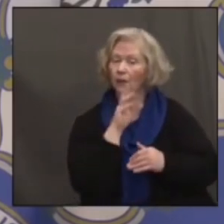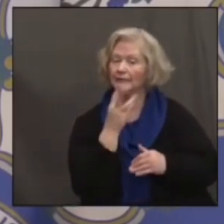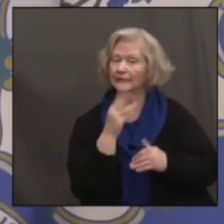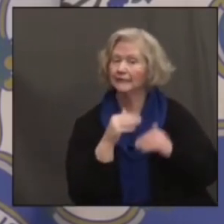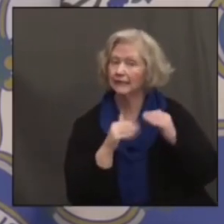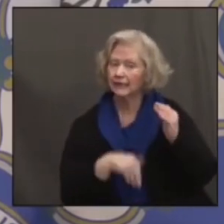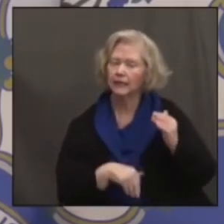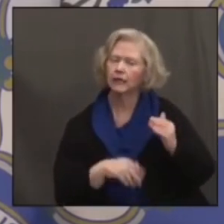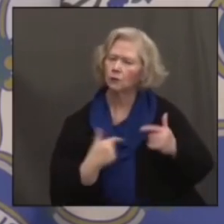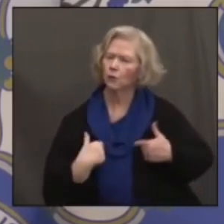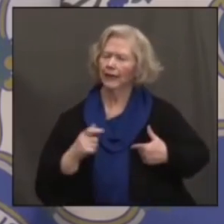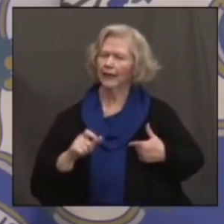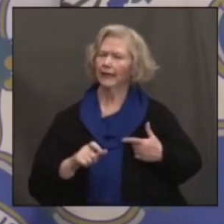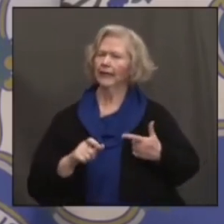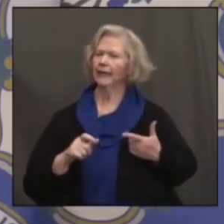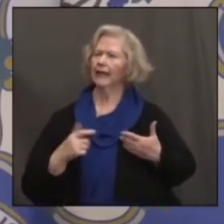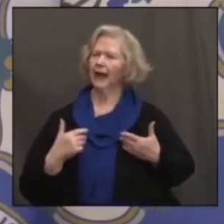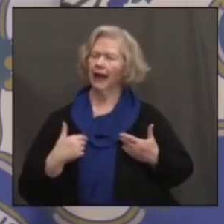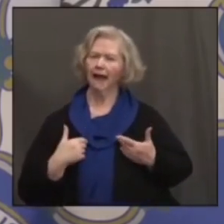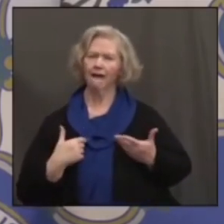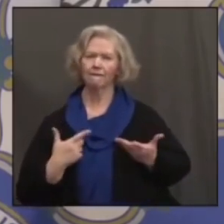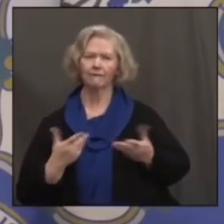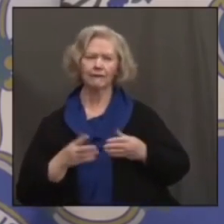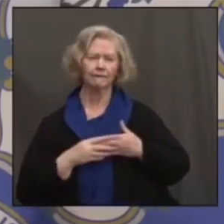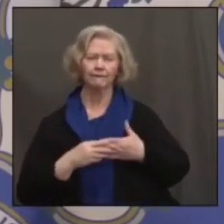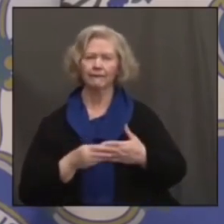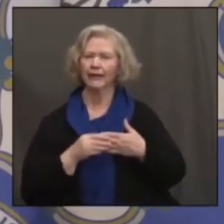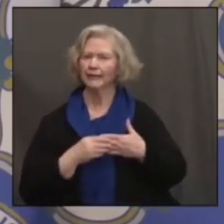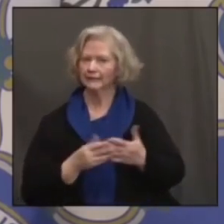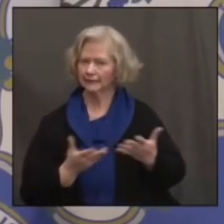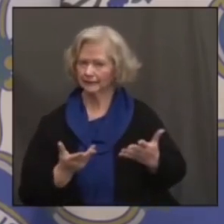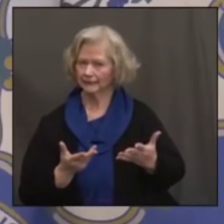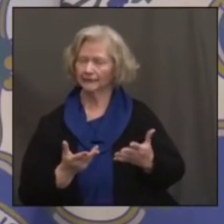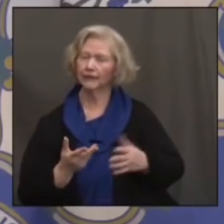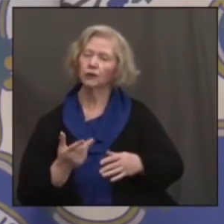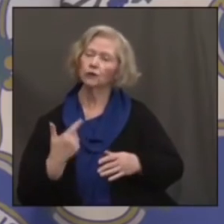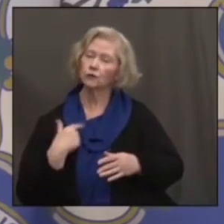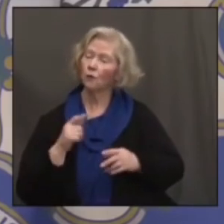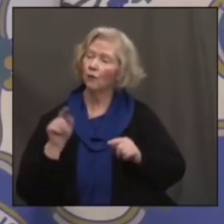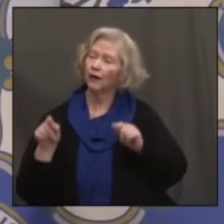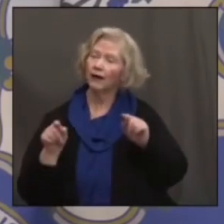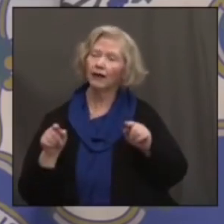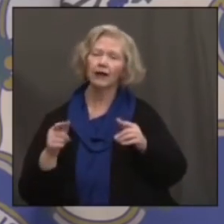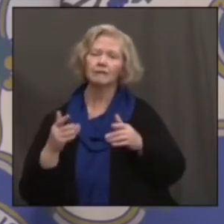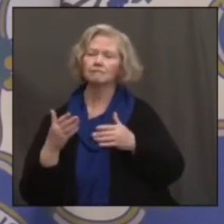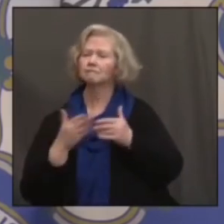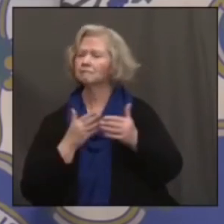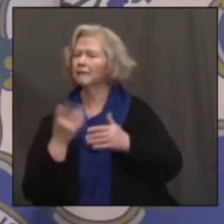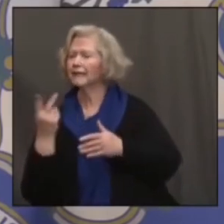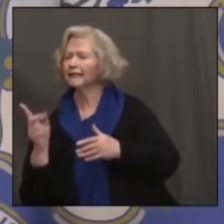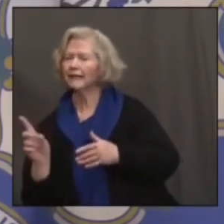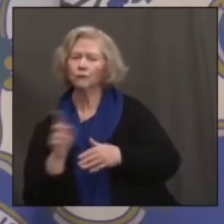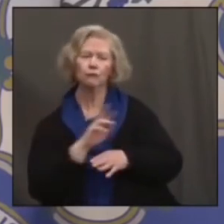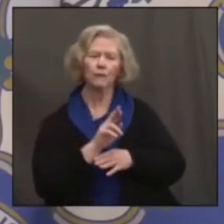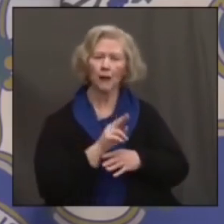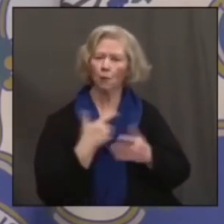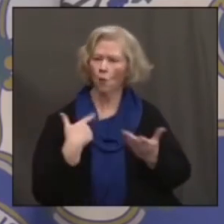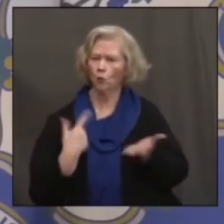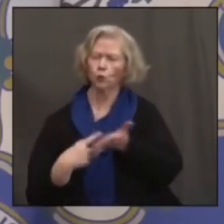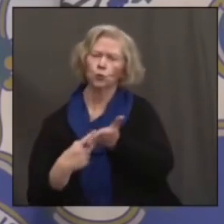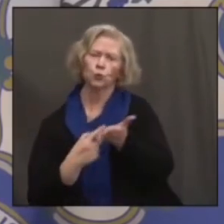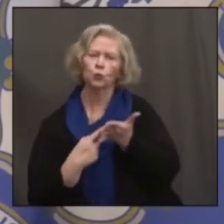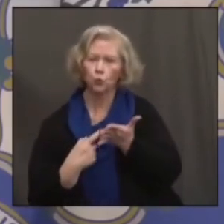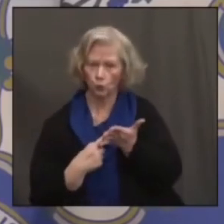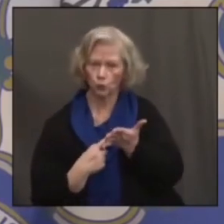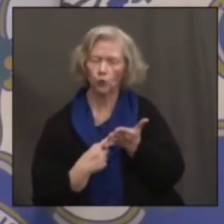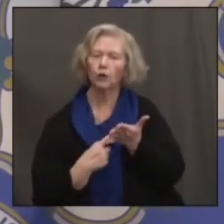some maneuverability there. But we're talking to leadership on both sides of the aisle to find the right way to go forward. But it won't be open ended